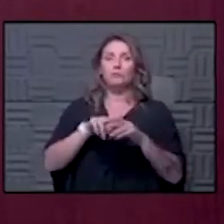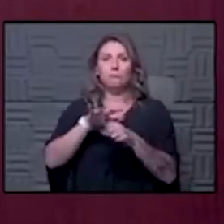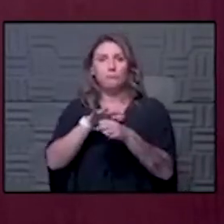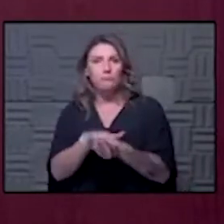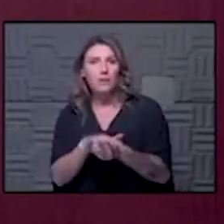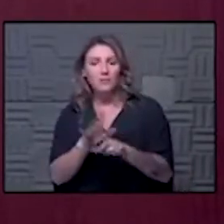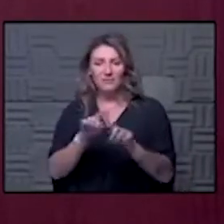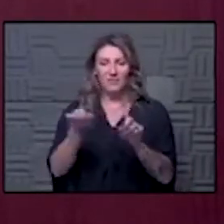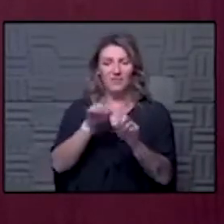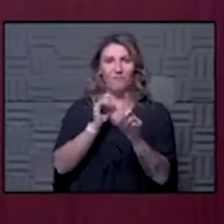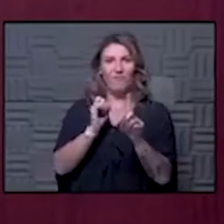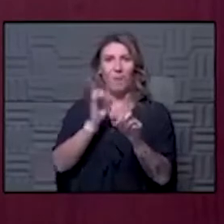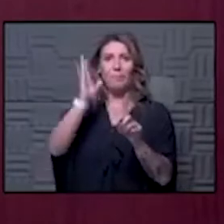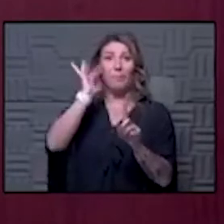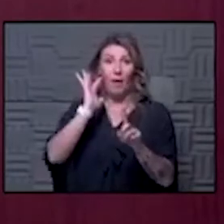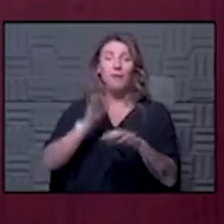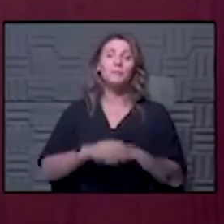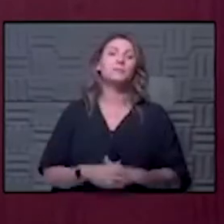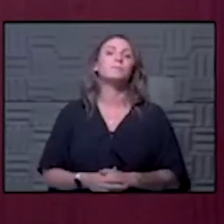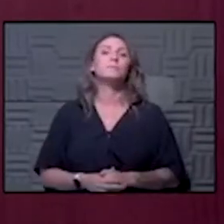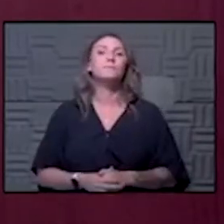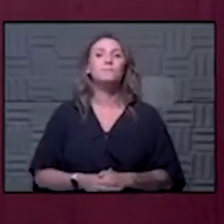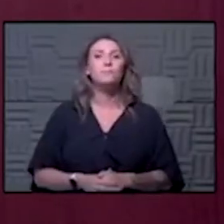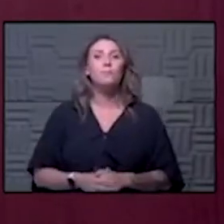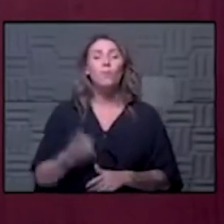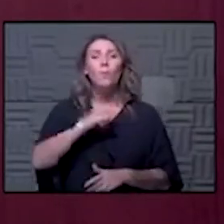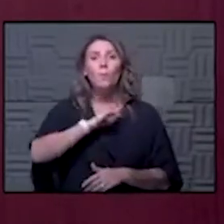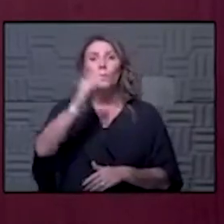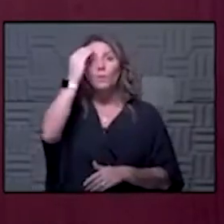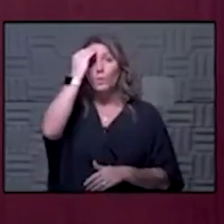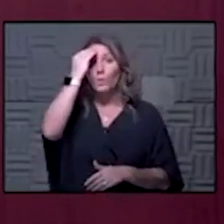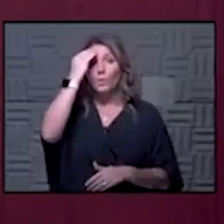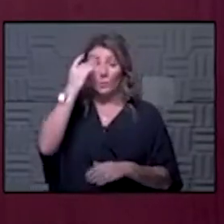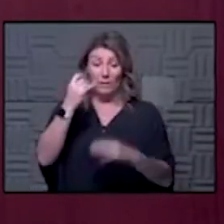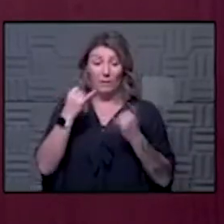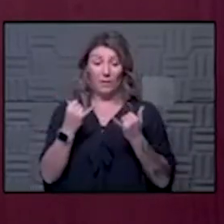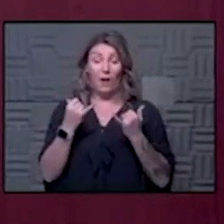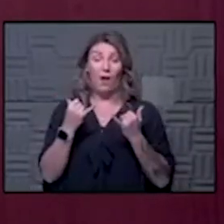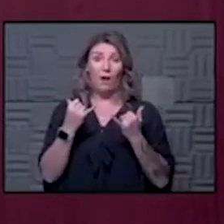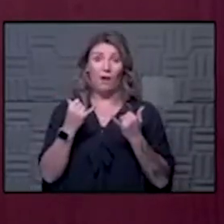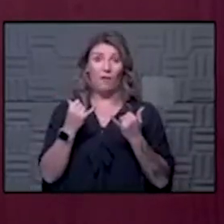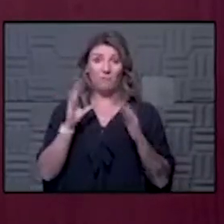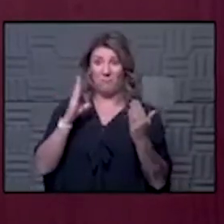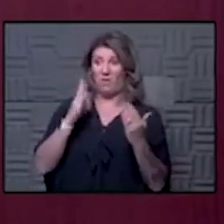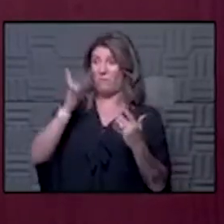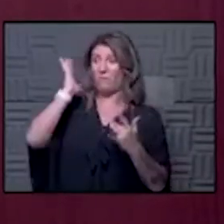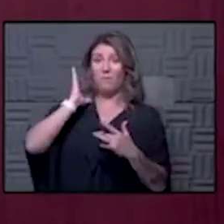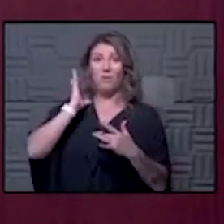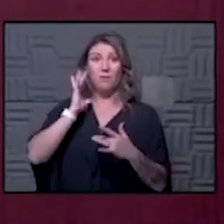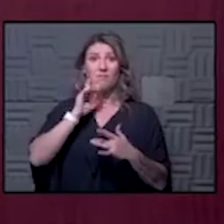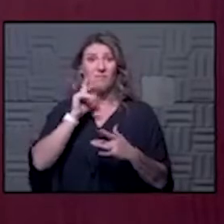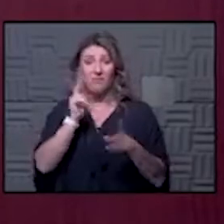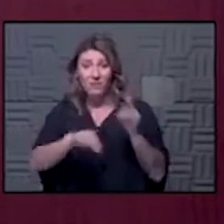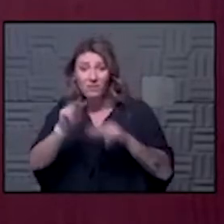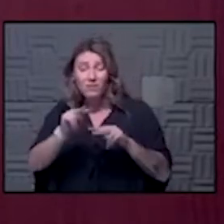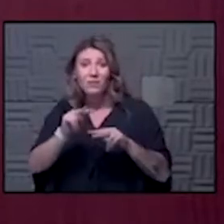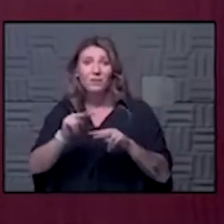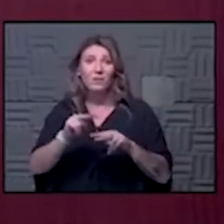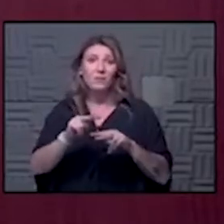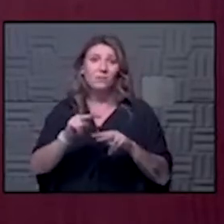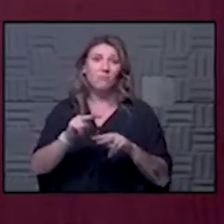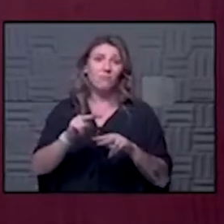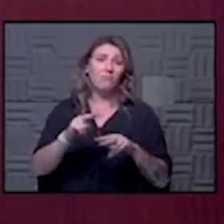different than we have seen in the past and we know that now more than ever looking at and thinking about the well-being of